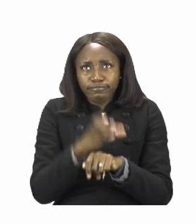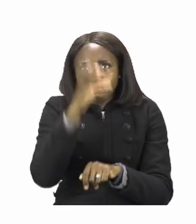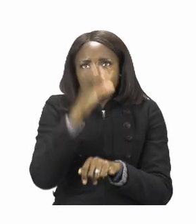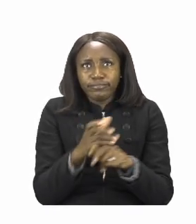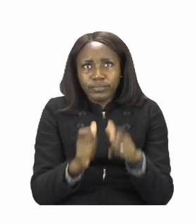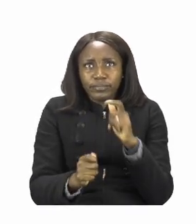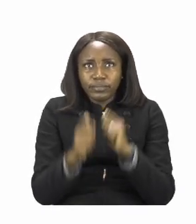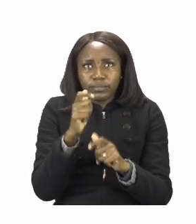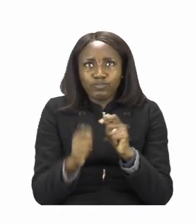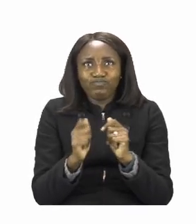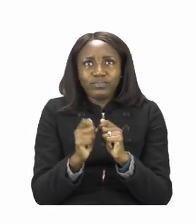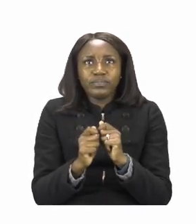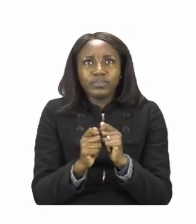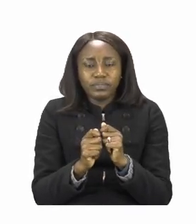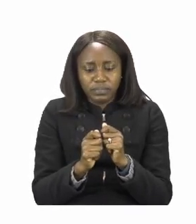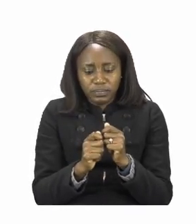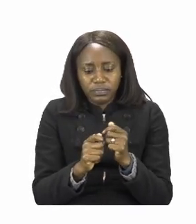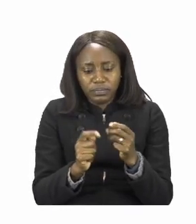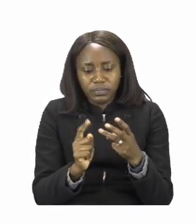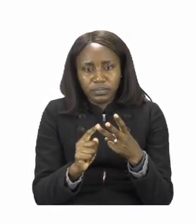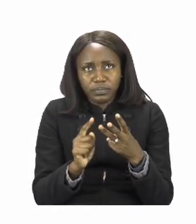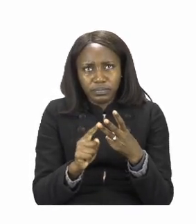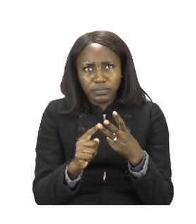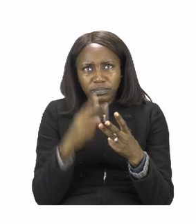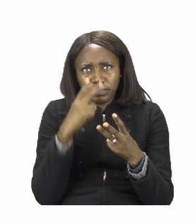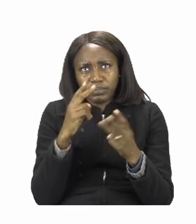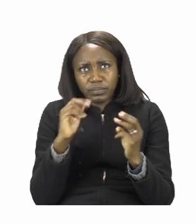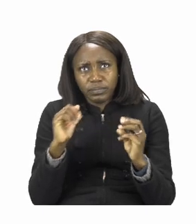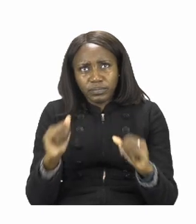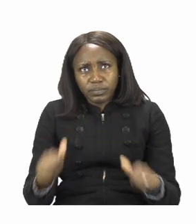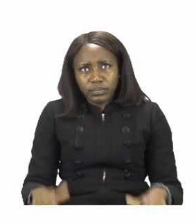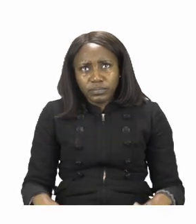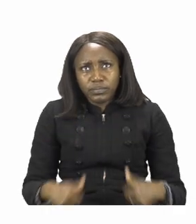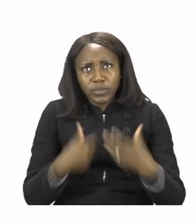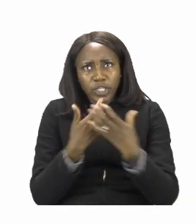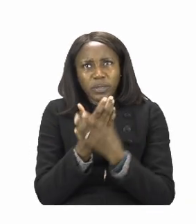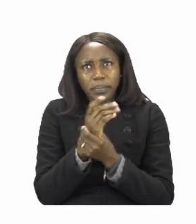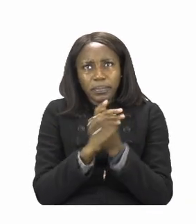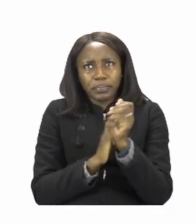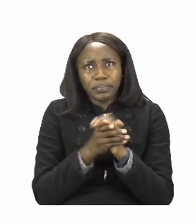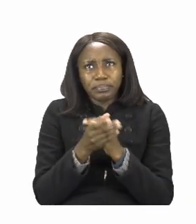of milk. After that we can see the same boy washing his hands.